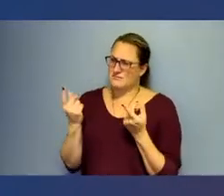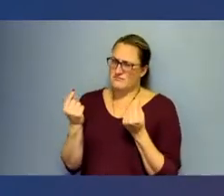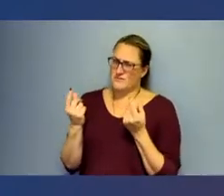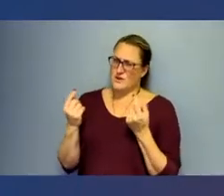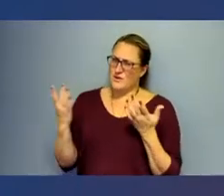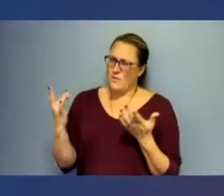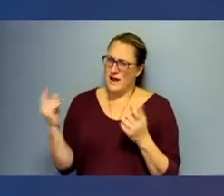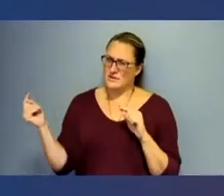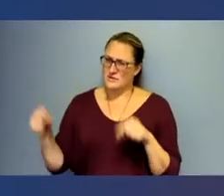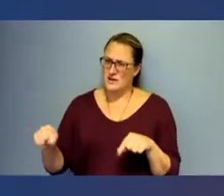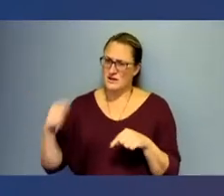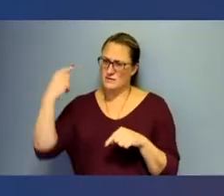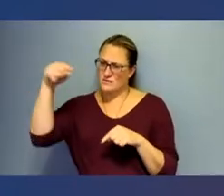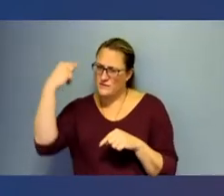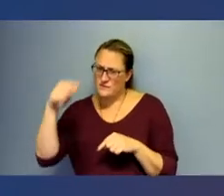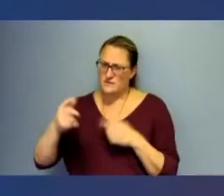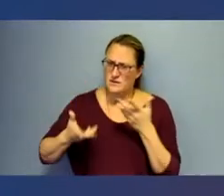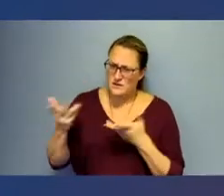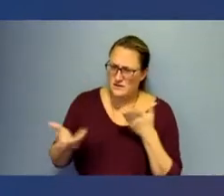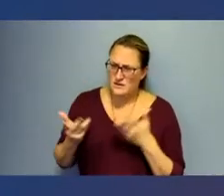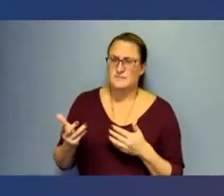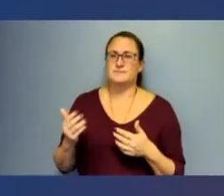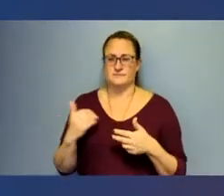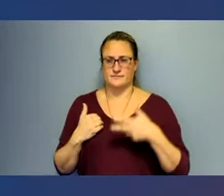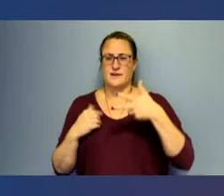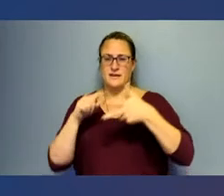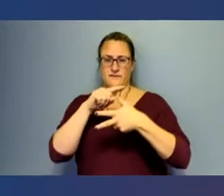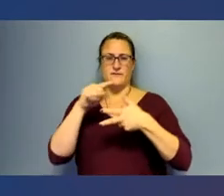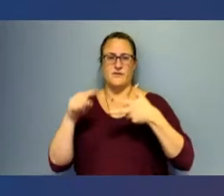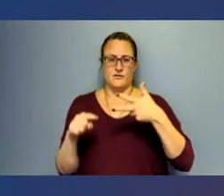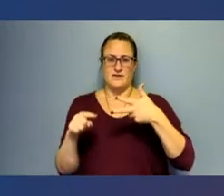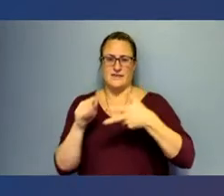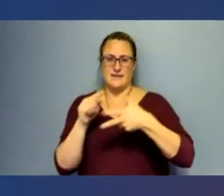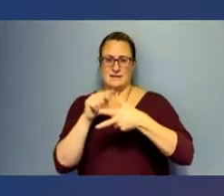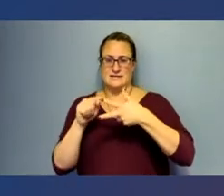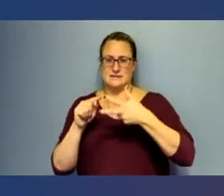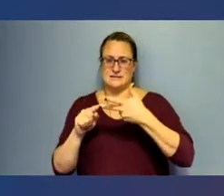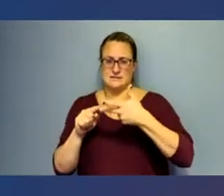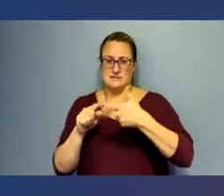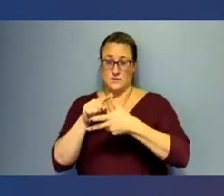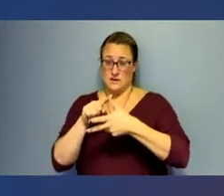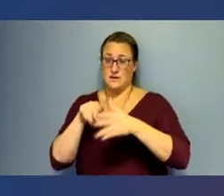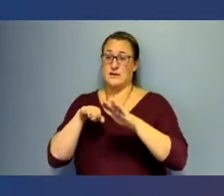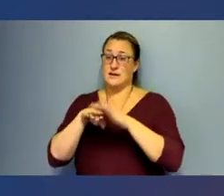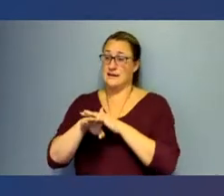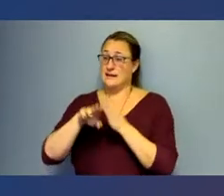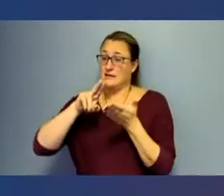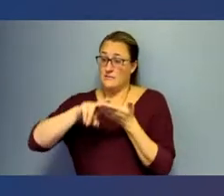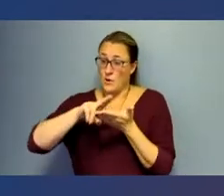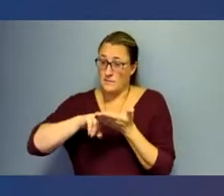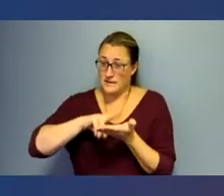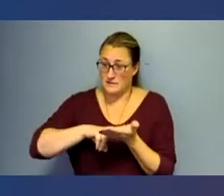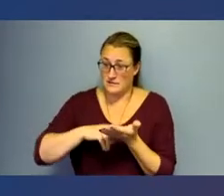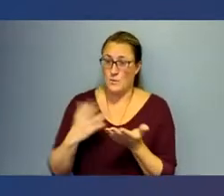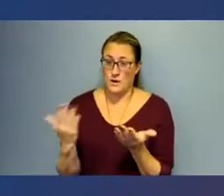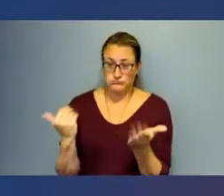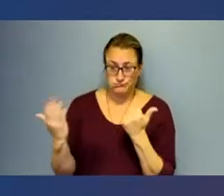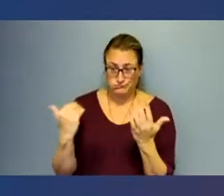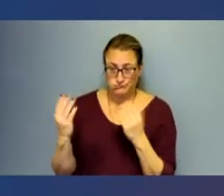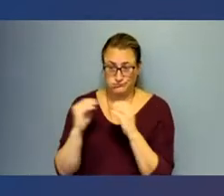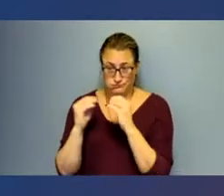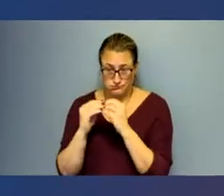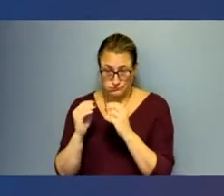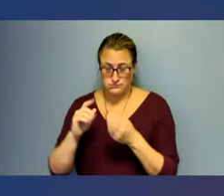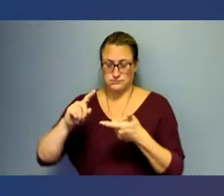Felicia? What is it? And these are three themes, right? These three themes are enrollment, because one, increase enrollment. Two,